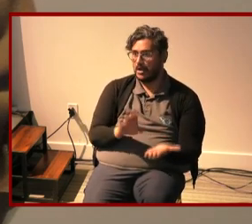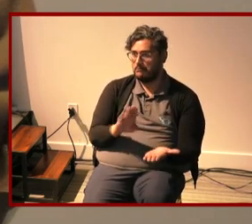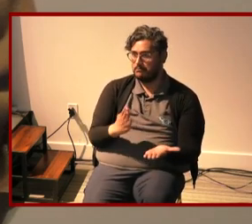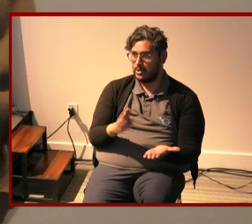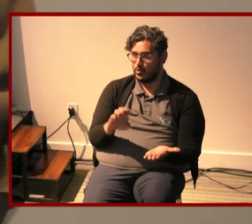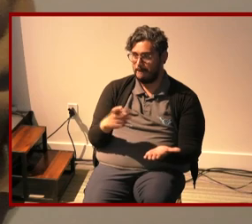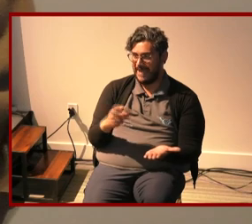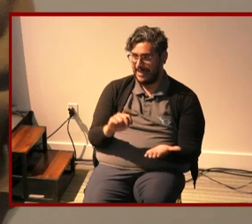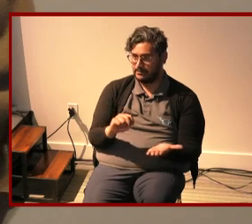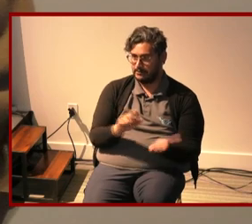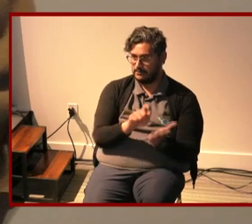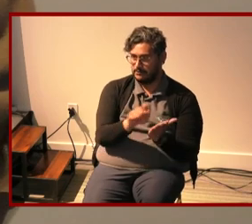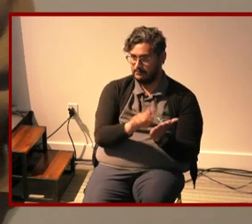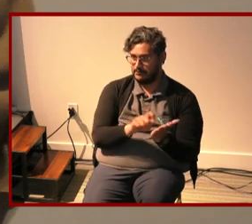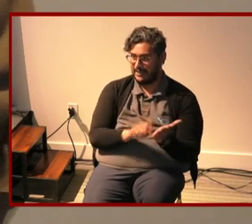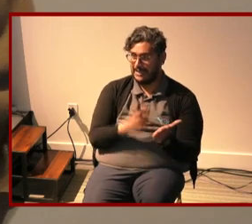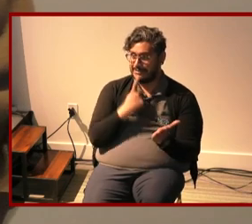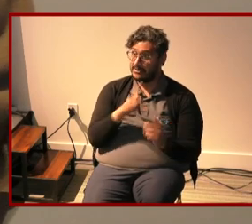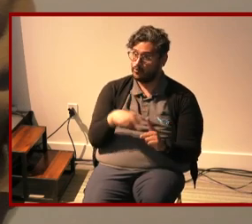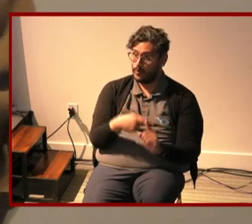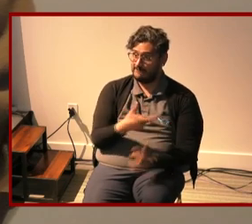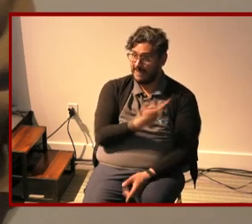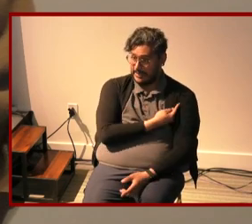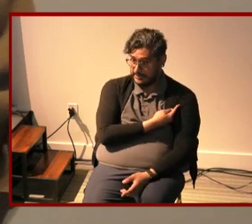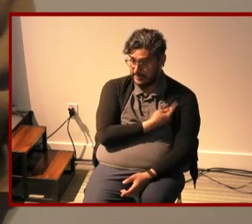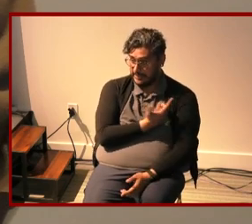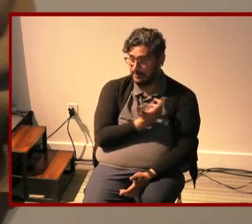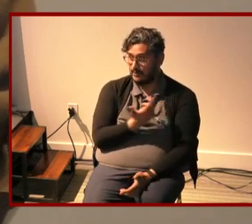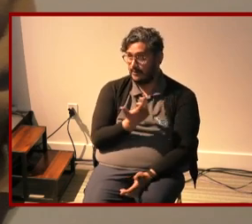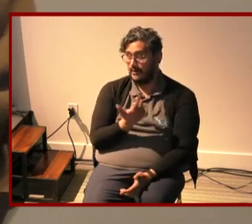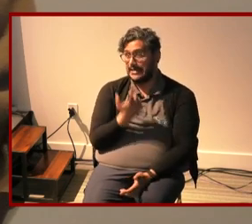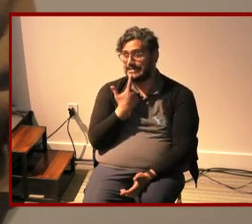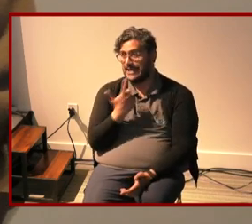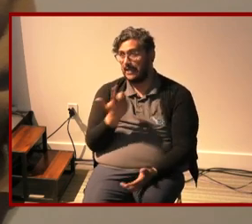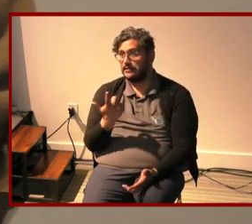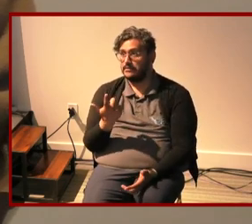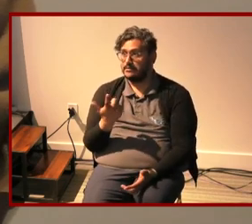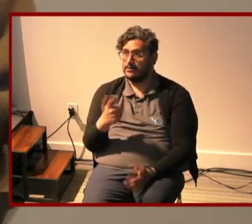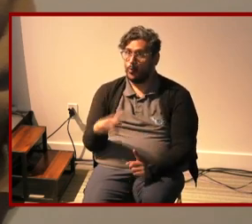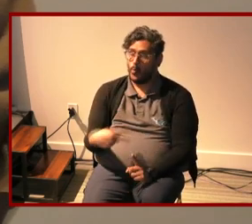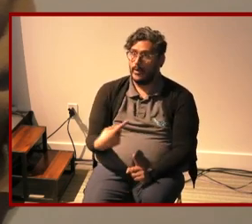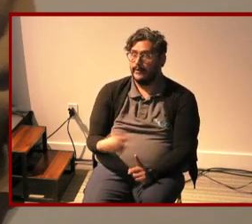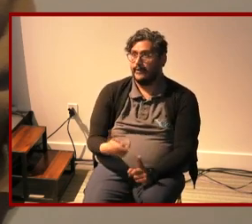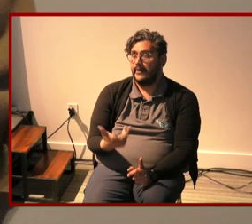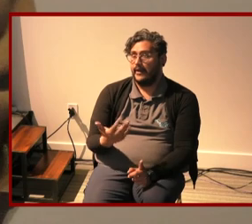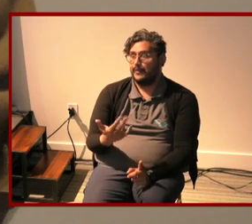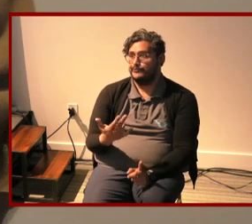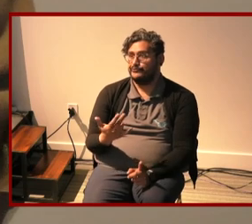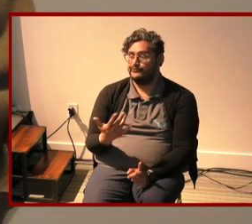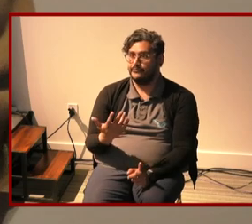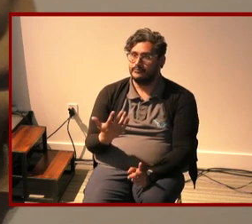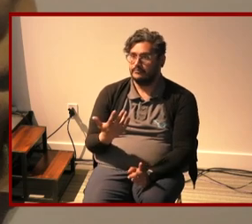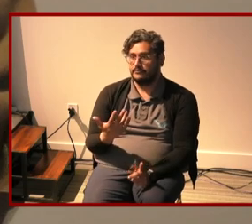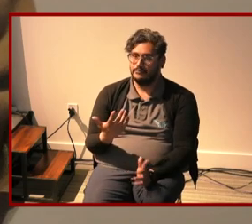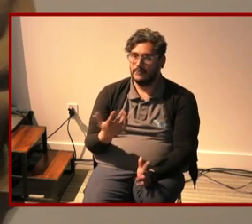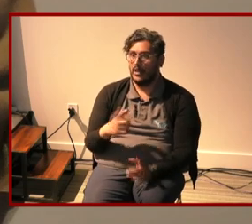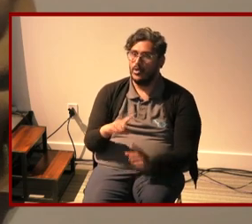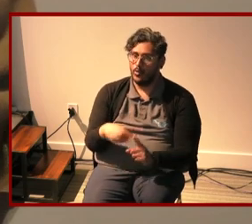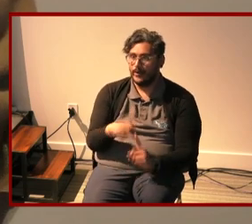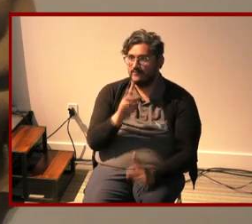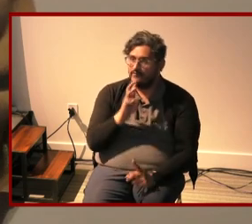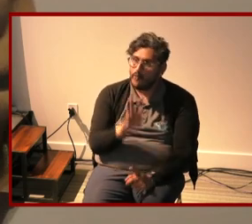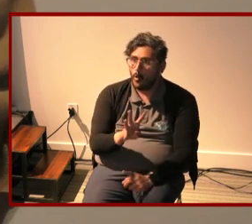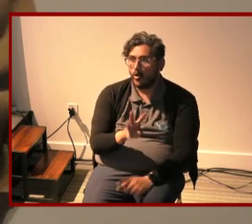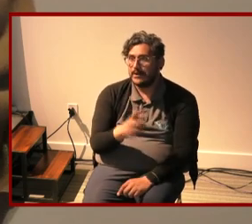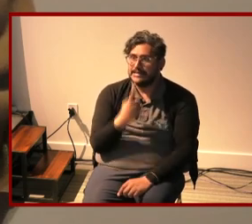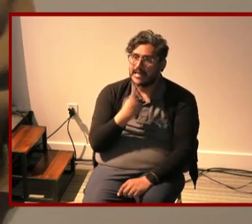when the child got vaccinated and when they got um you know at what period you know when they were four years old